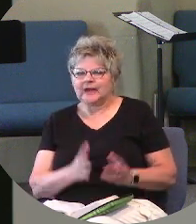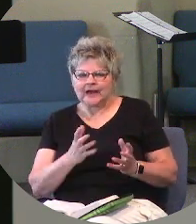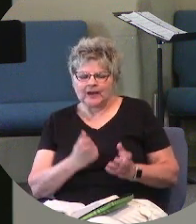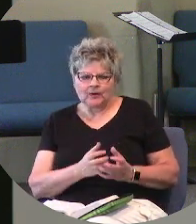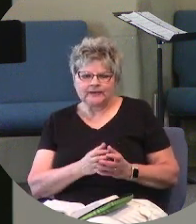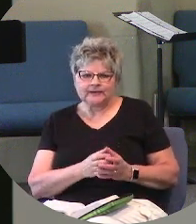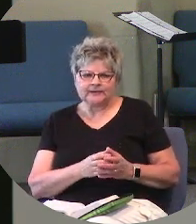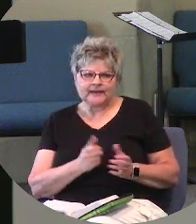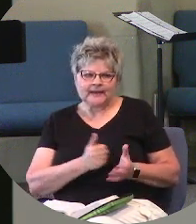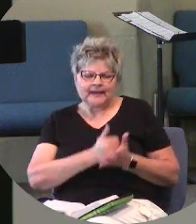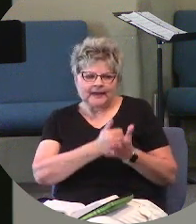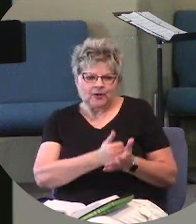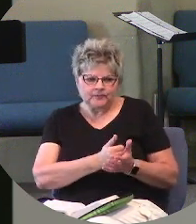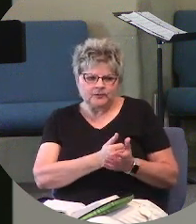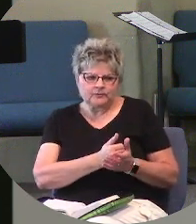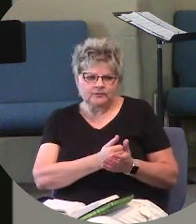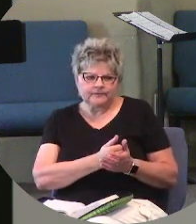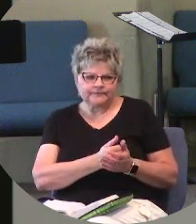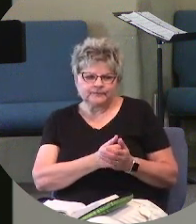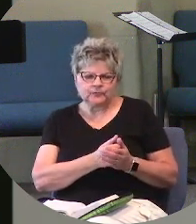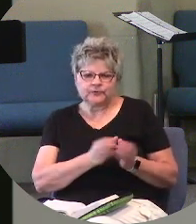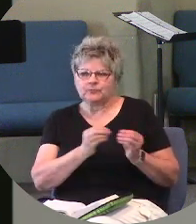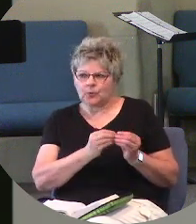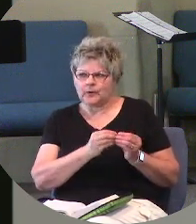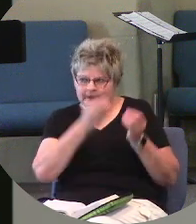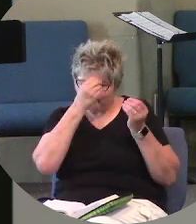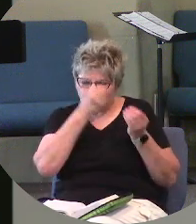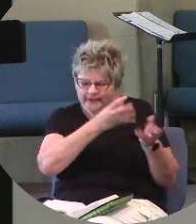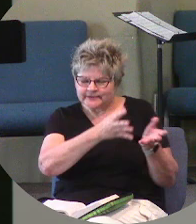fill in the blanks for you. Let me go on.